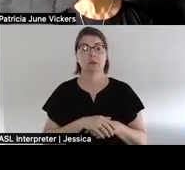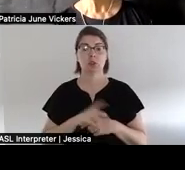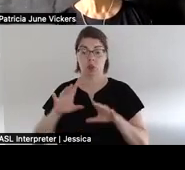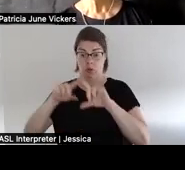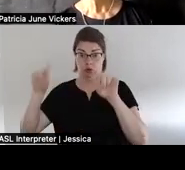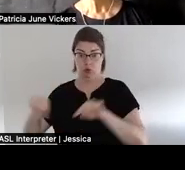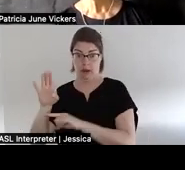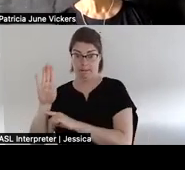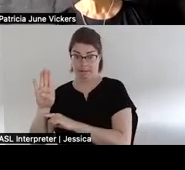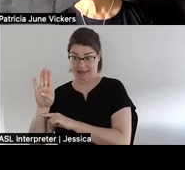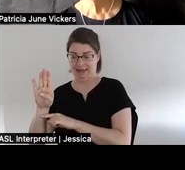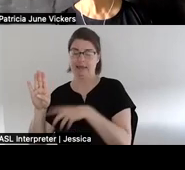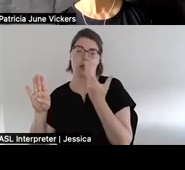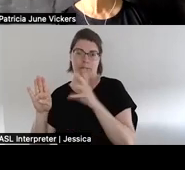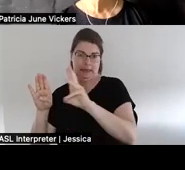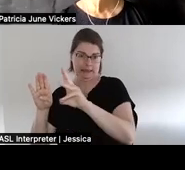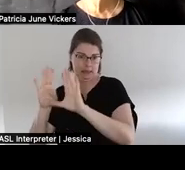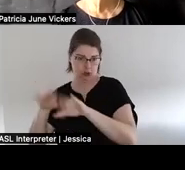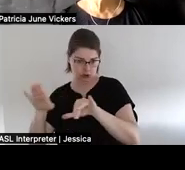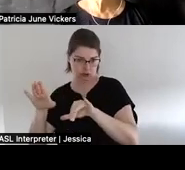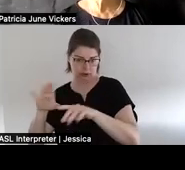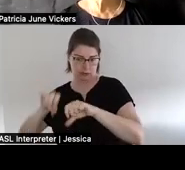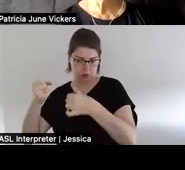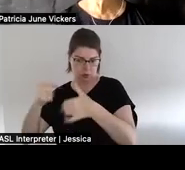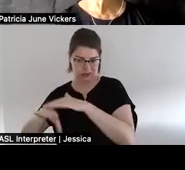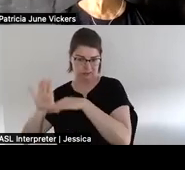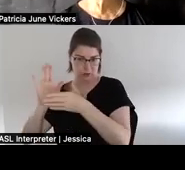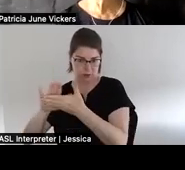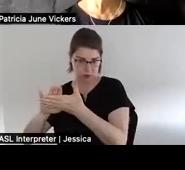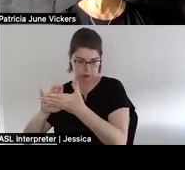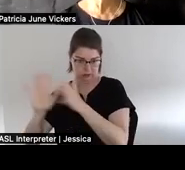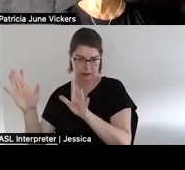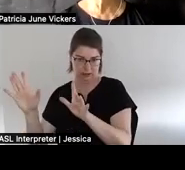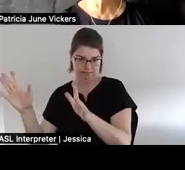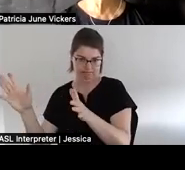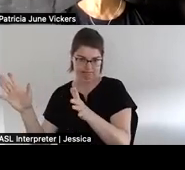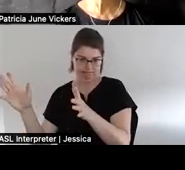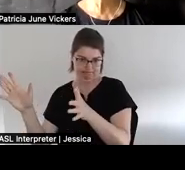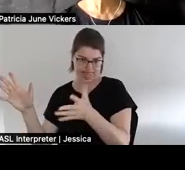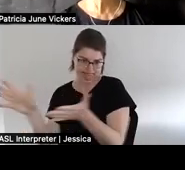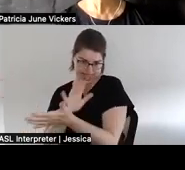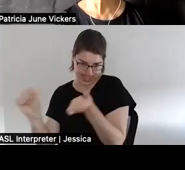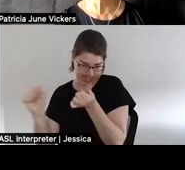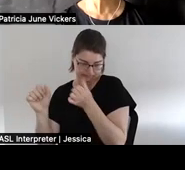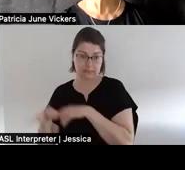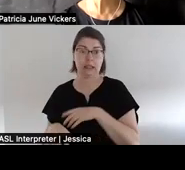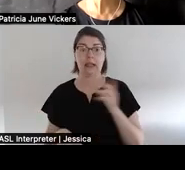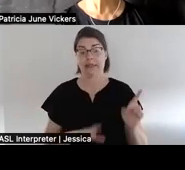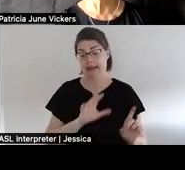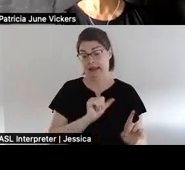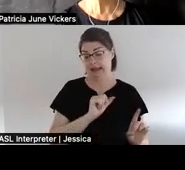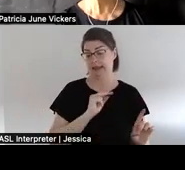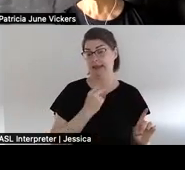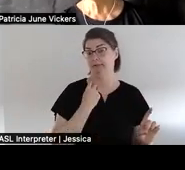six uh children and then a the victim in this case